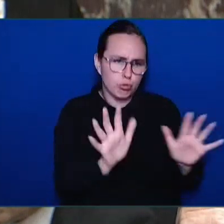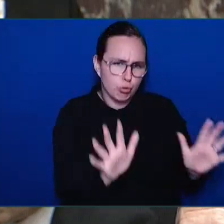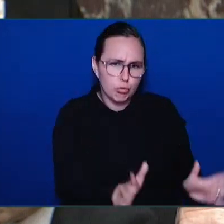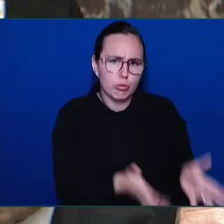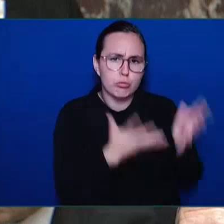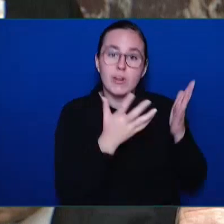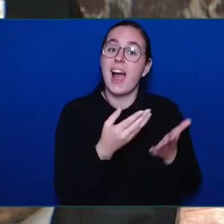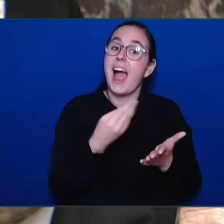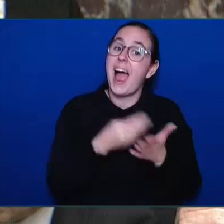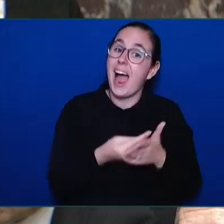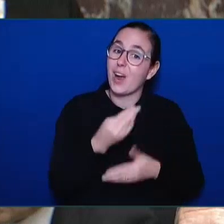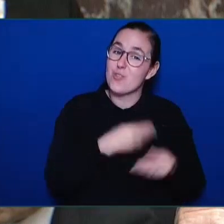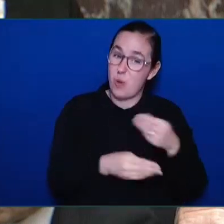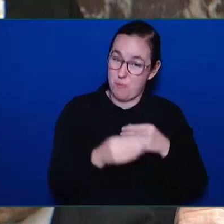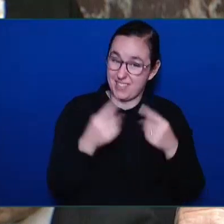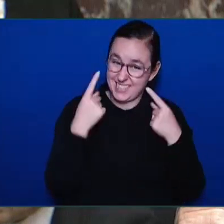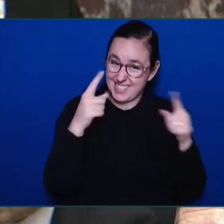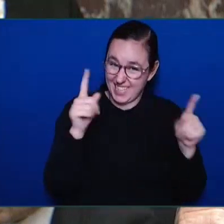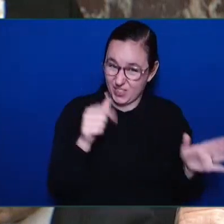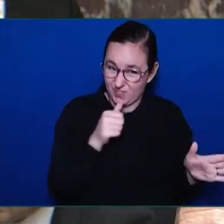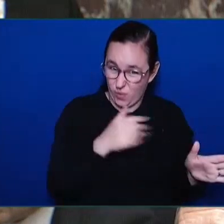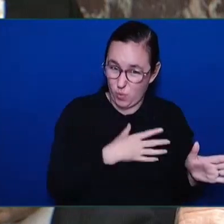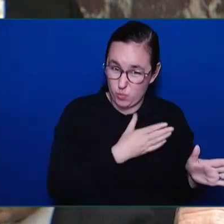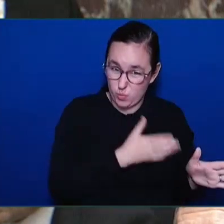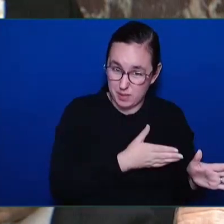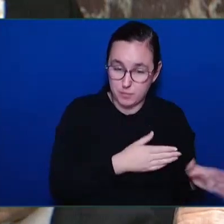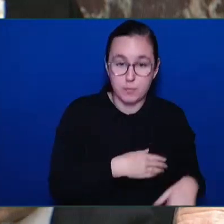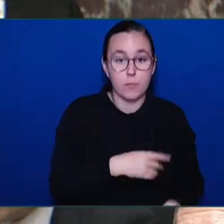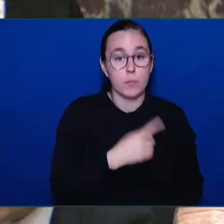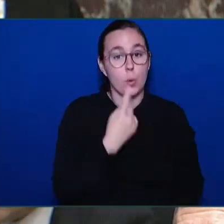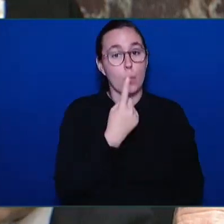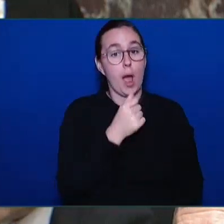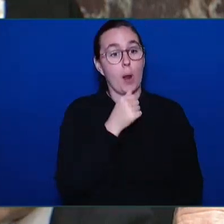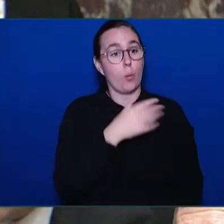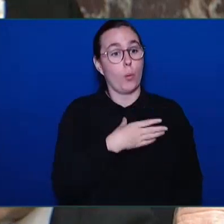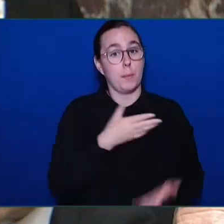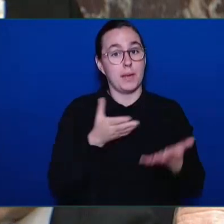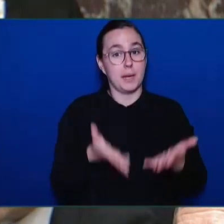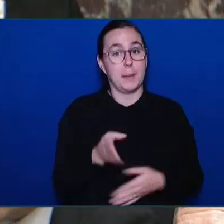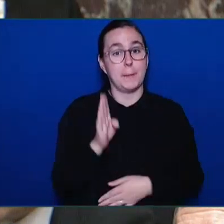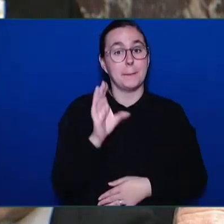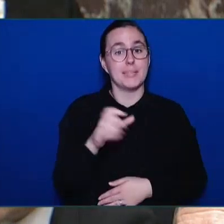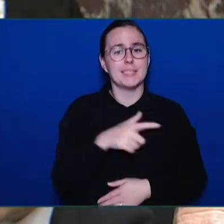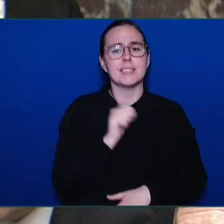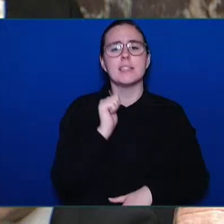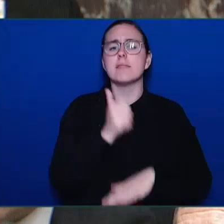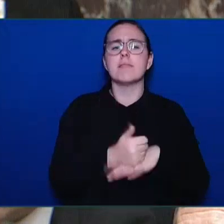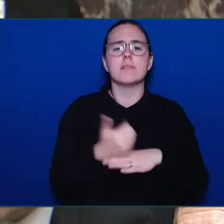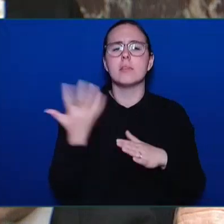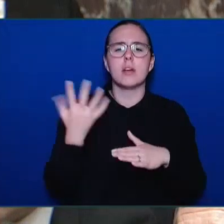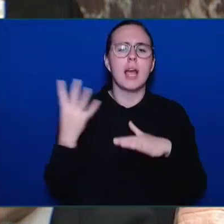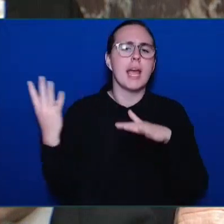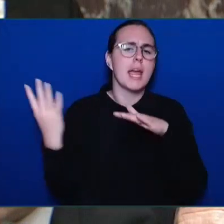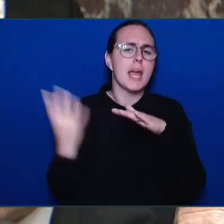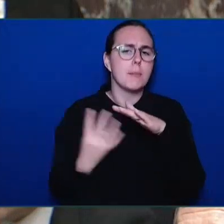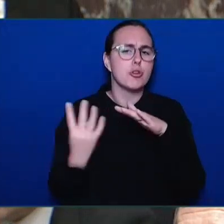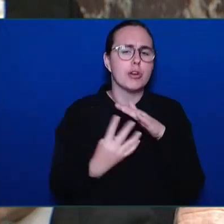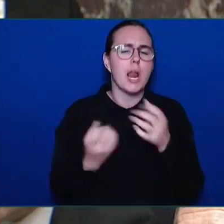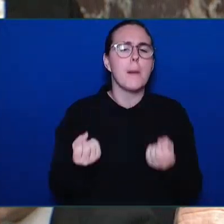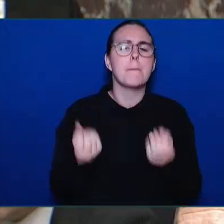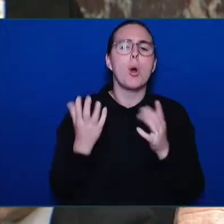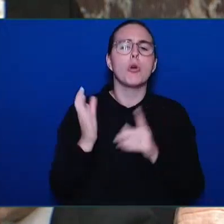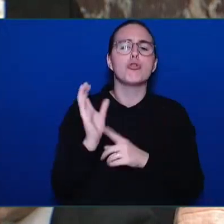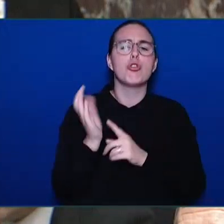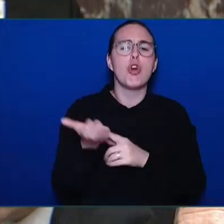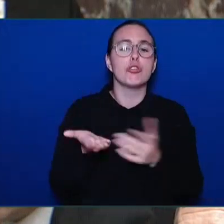refugee and immigration rights in BC, who founded the Immigrant and Multicultural Services of Prince George. And Karen Joseph, co-founder